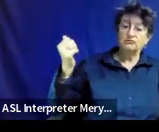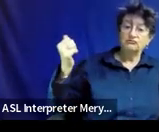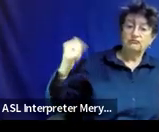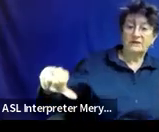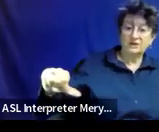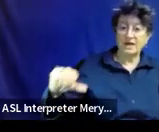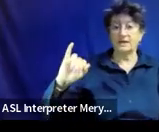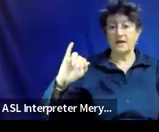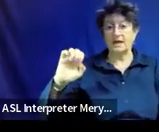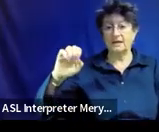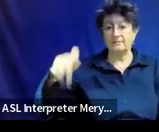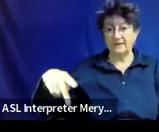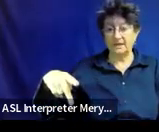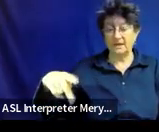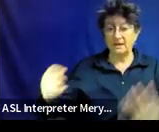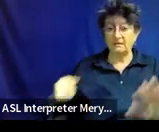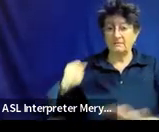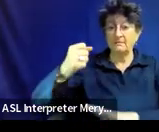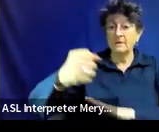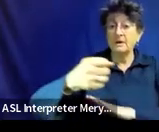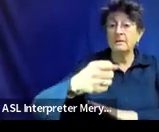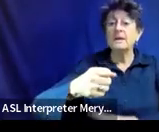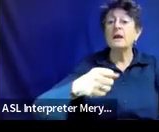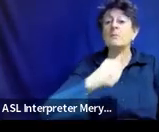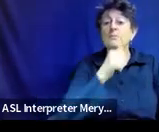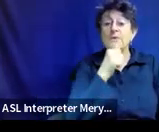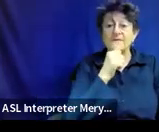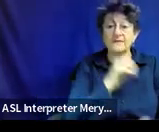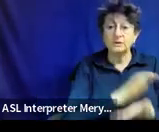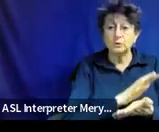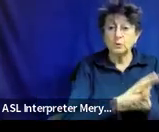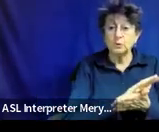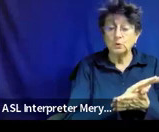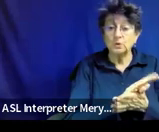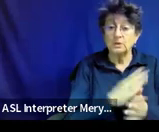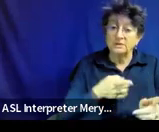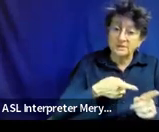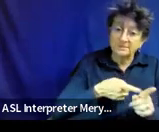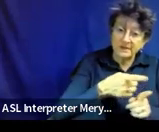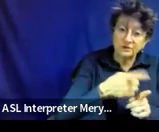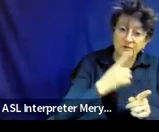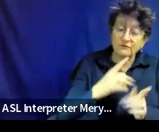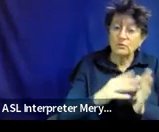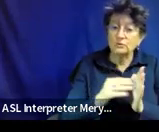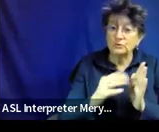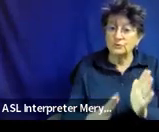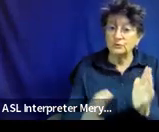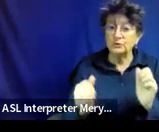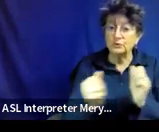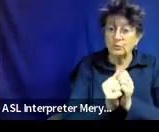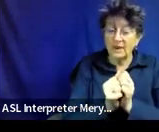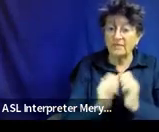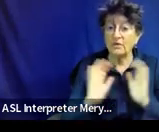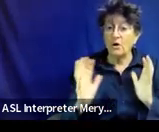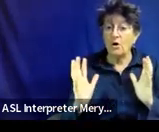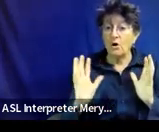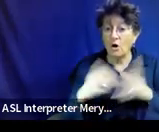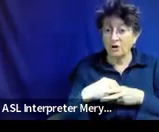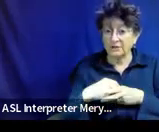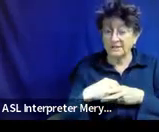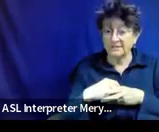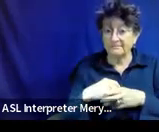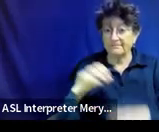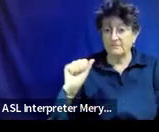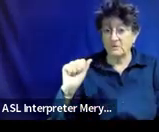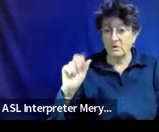him in a private school that specialized in working with students with autism. I think I forgot to say Andrew has autism.